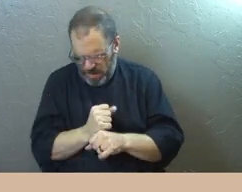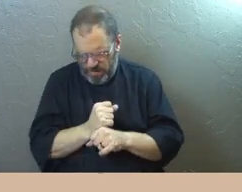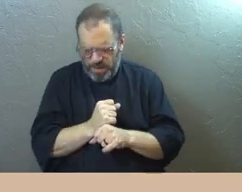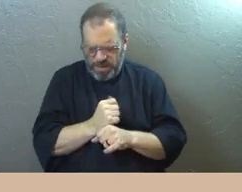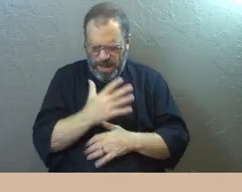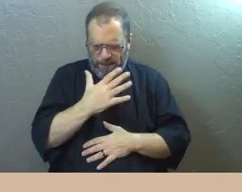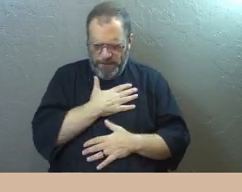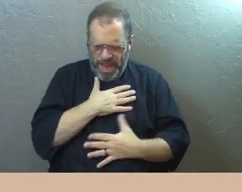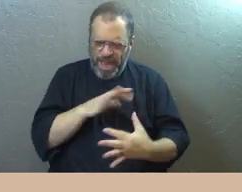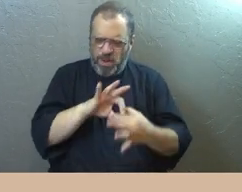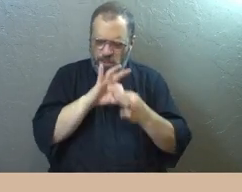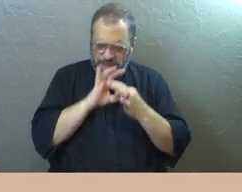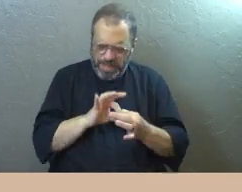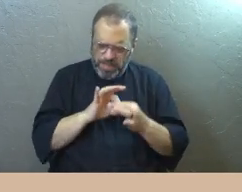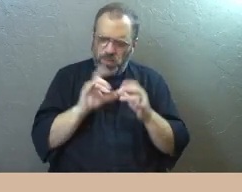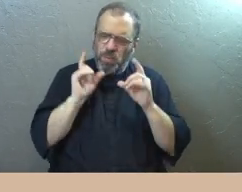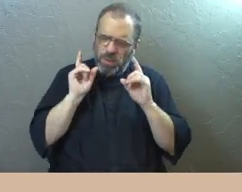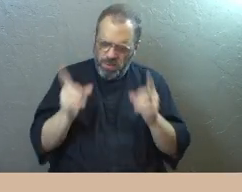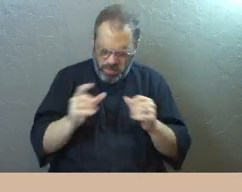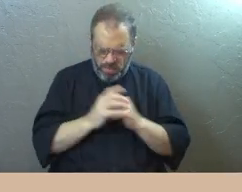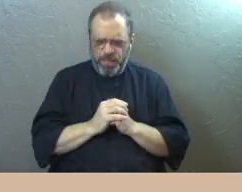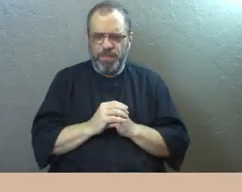it comes to our relationship with you.